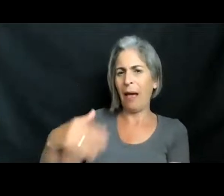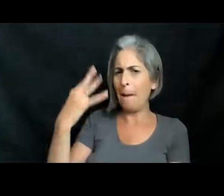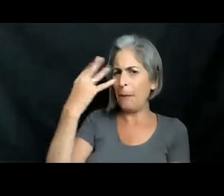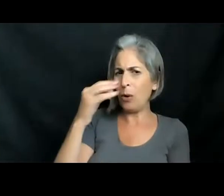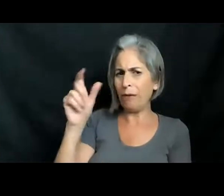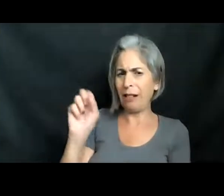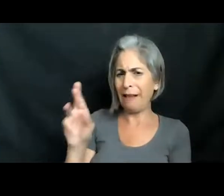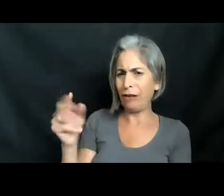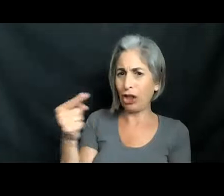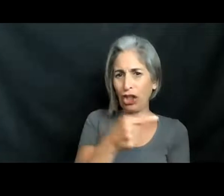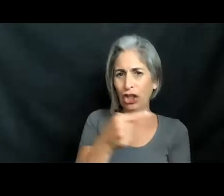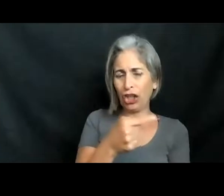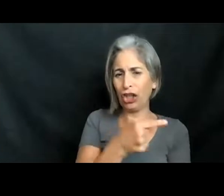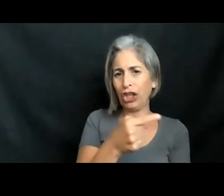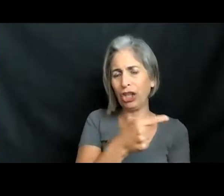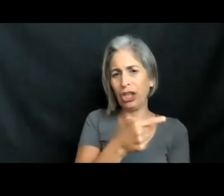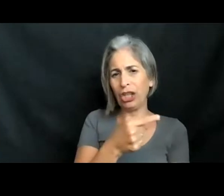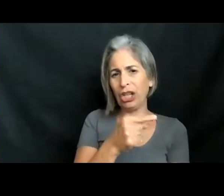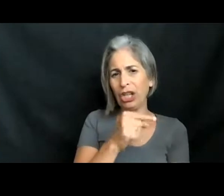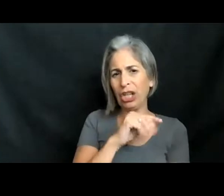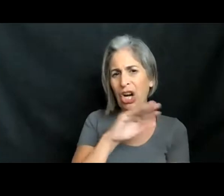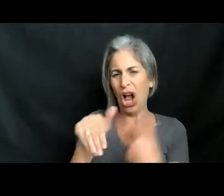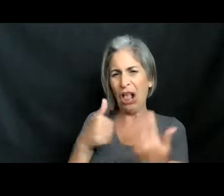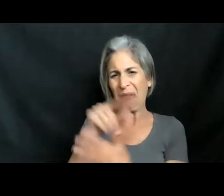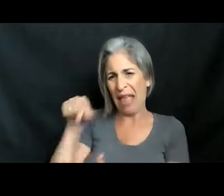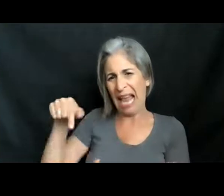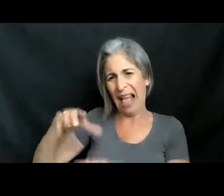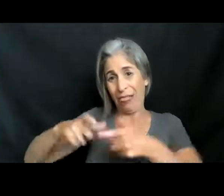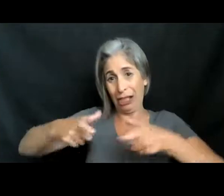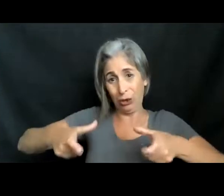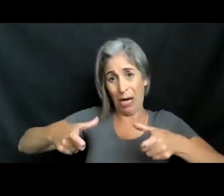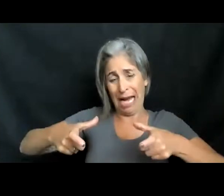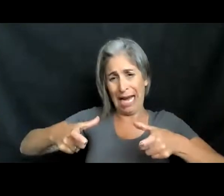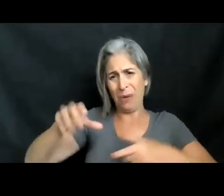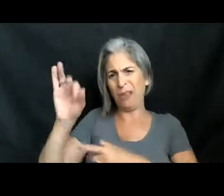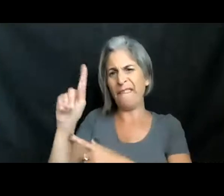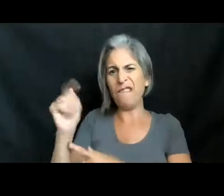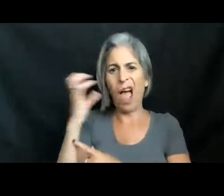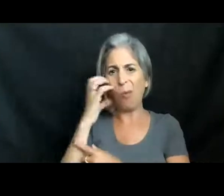he has. And all of the junk over here was fat that was just layered all over it.